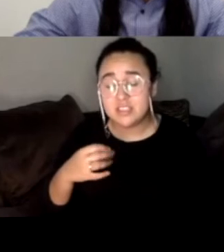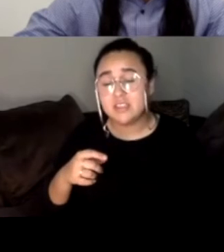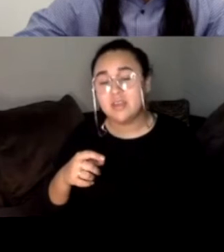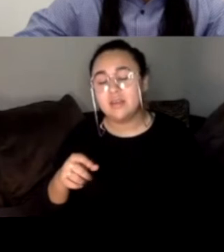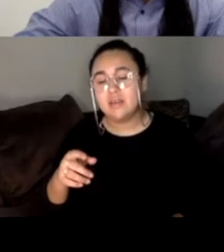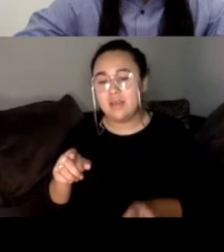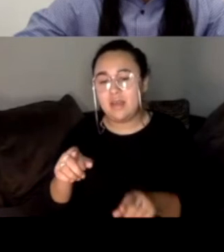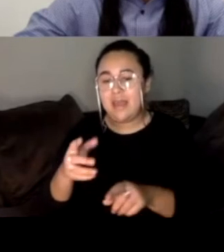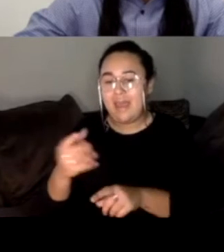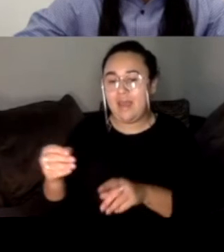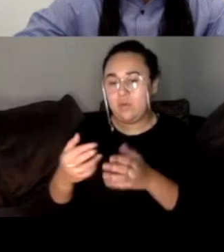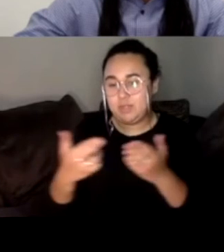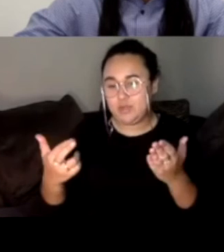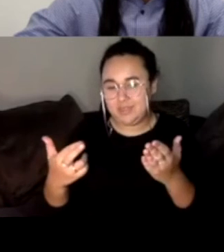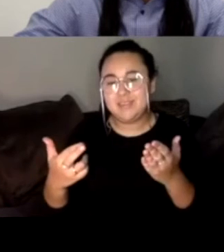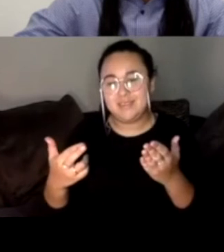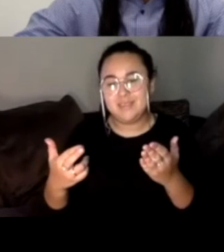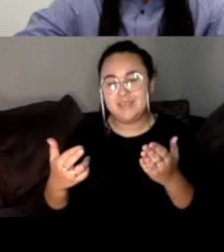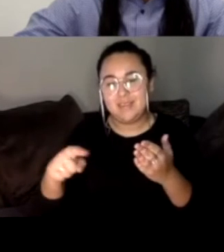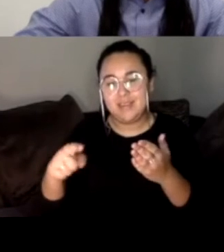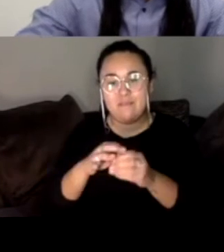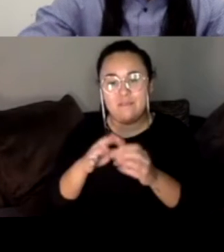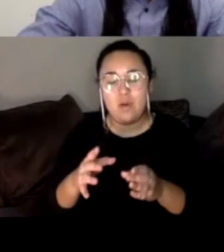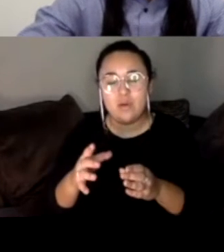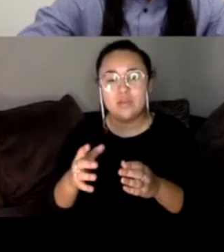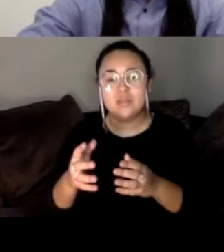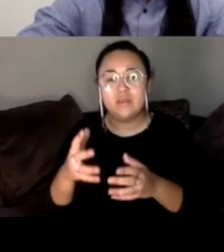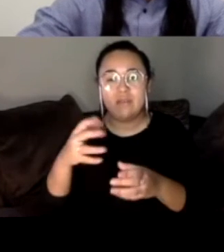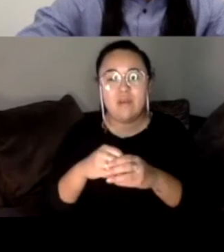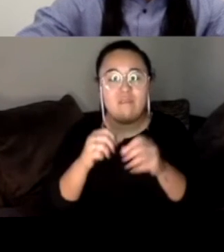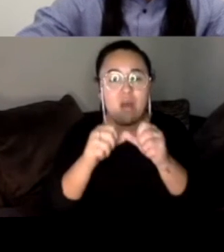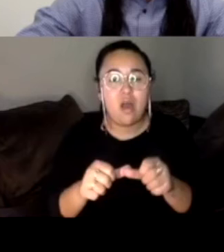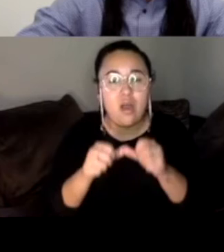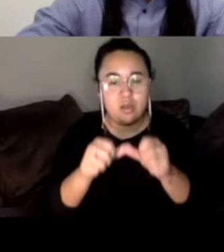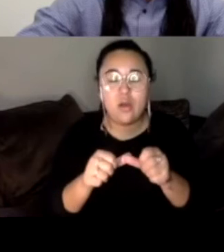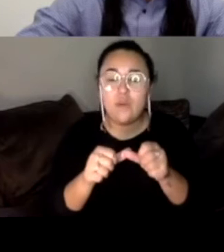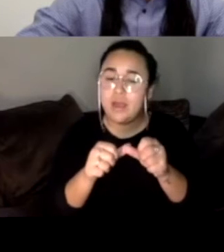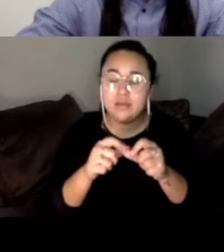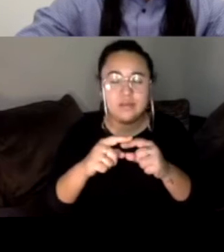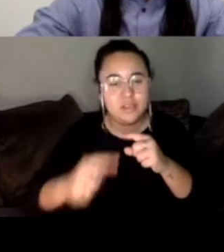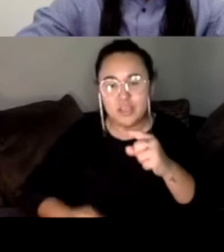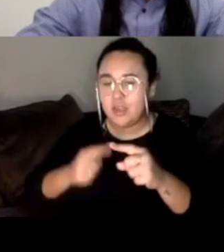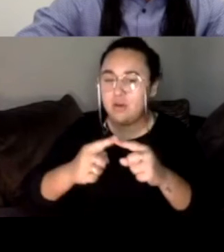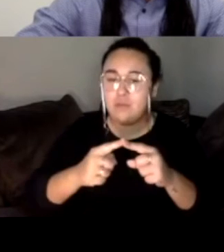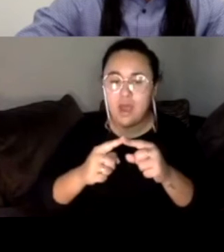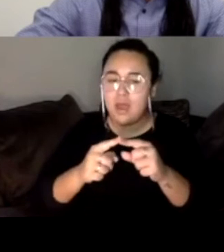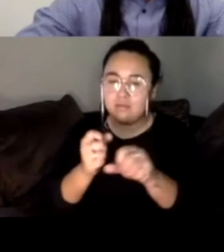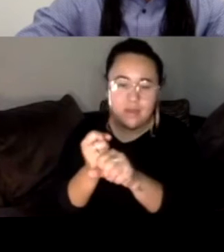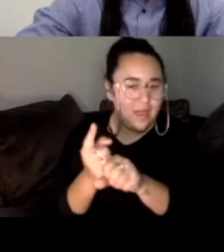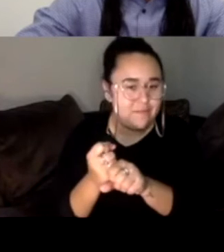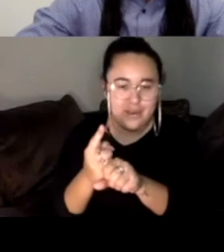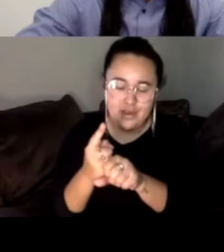as well. Um, and these are voters that they've been engaging on an ongoing basis year round, year to year. So these are